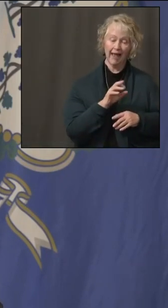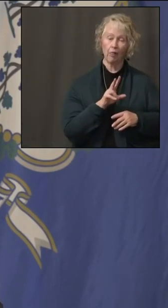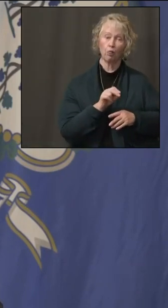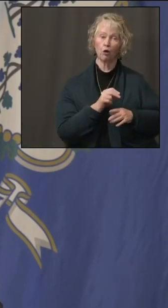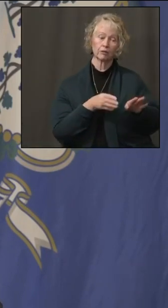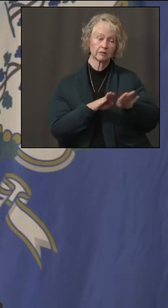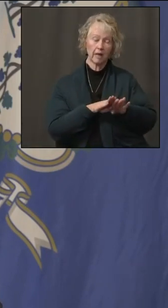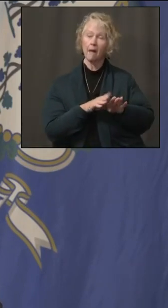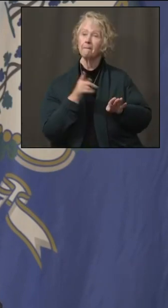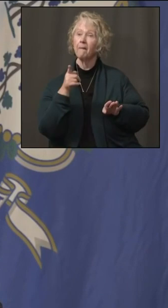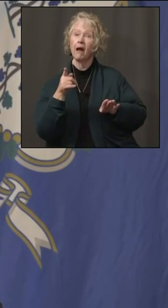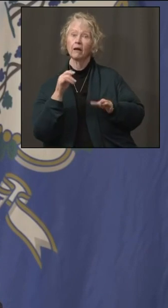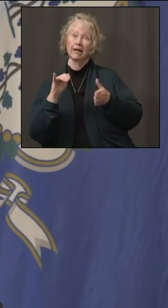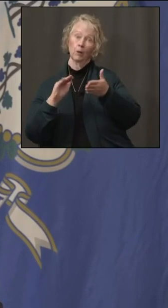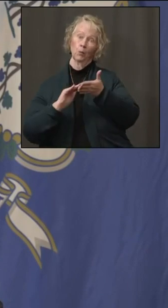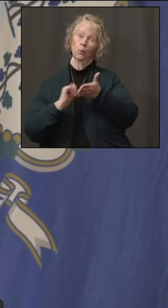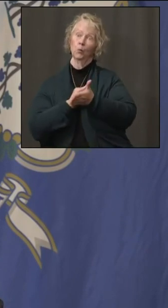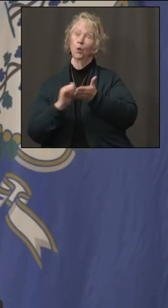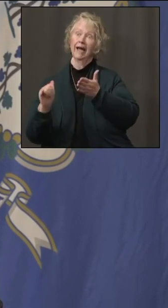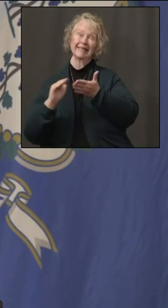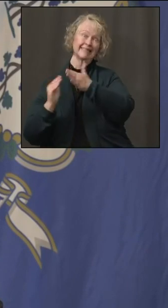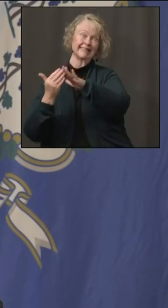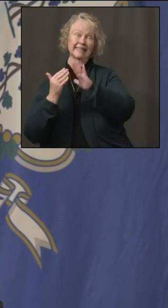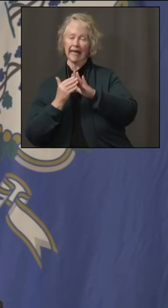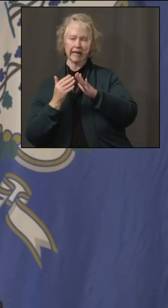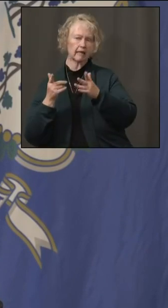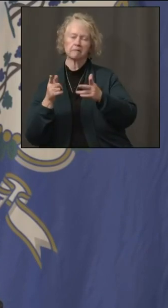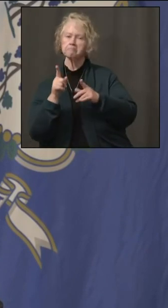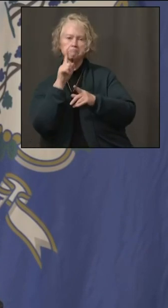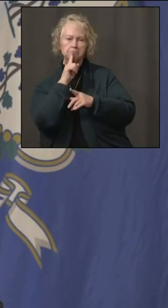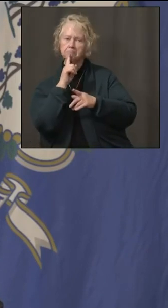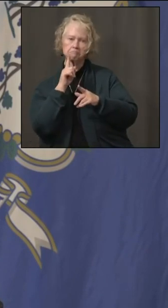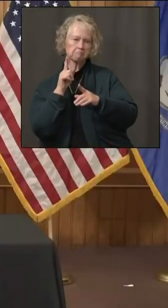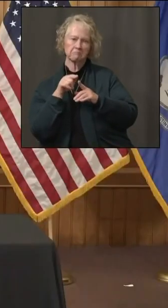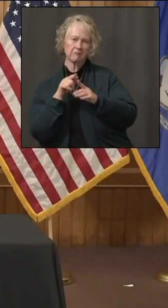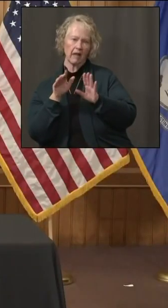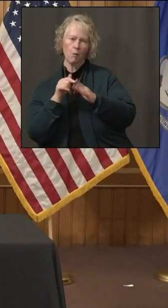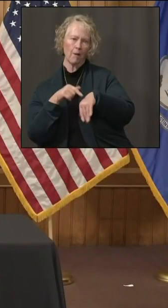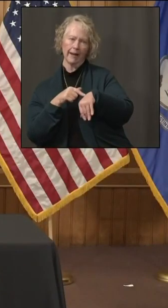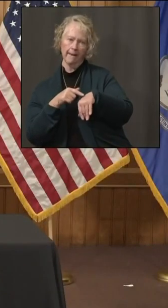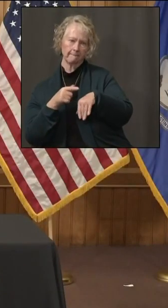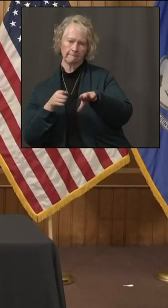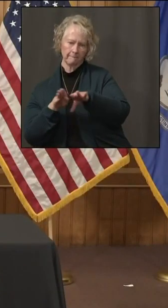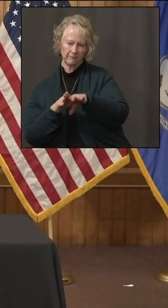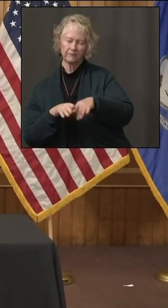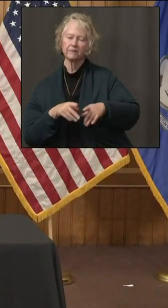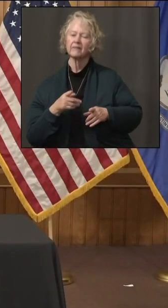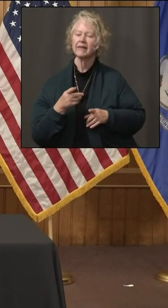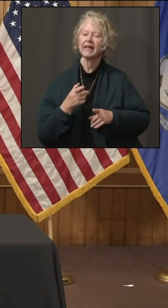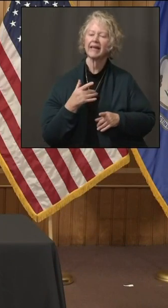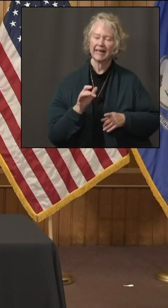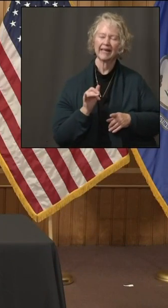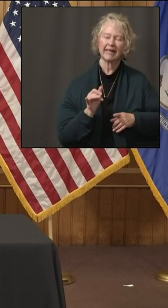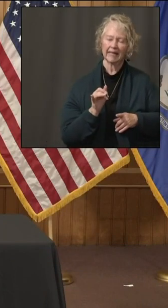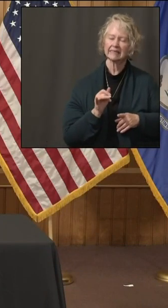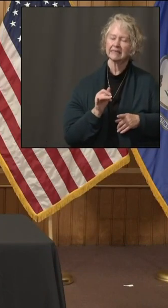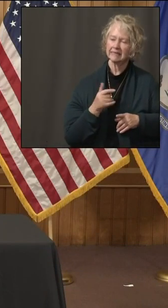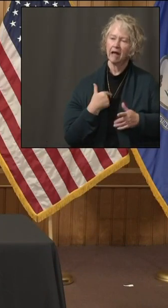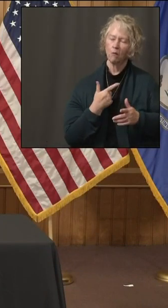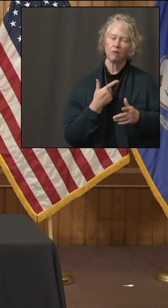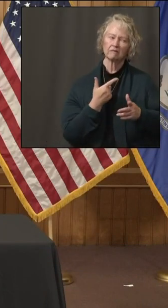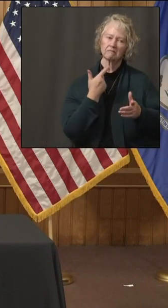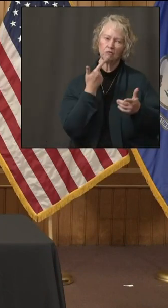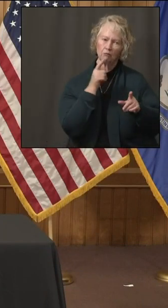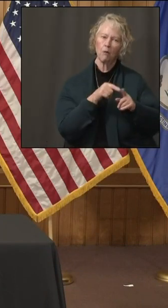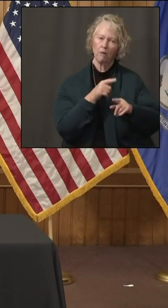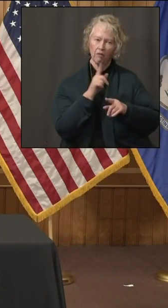as well as time goes on. Yeah, just to echo the governor's comments, as we do with all of our guidance and any